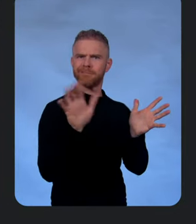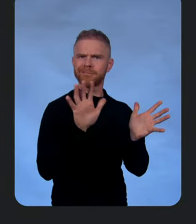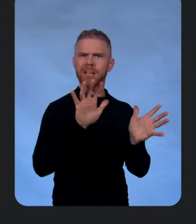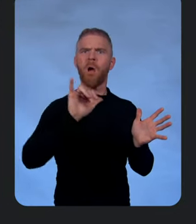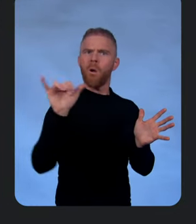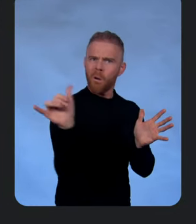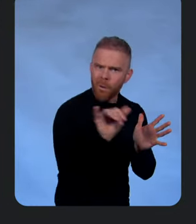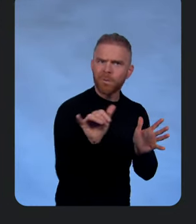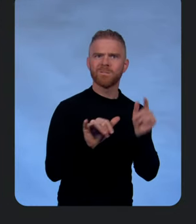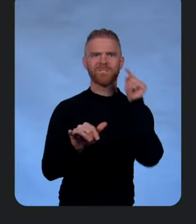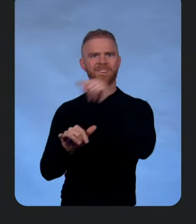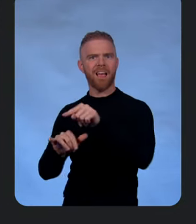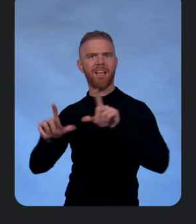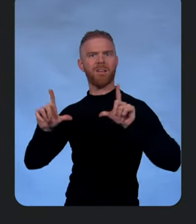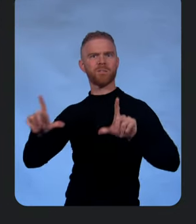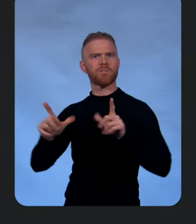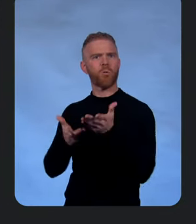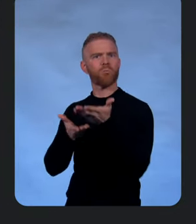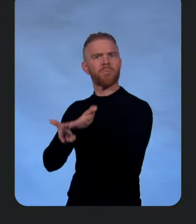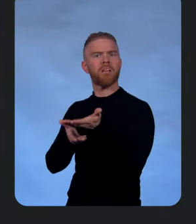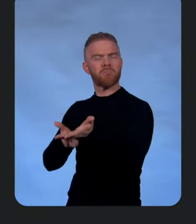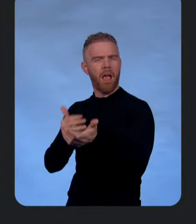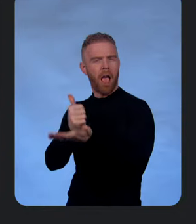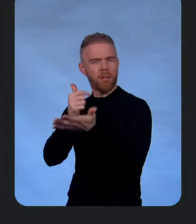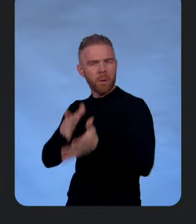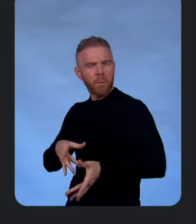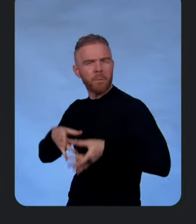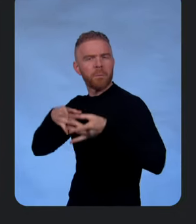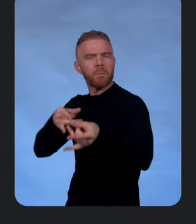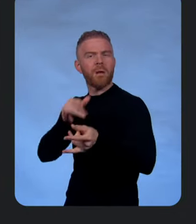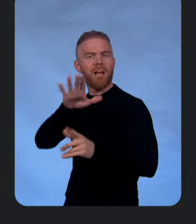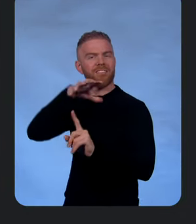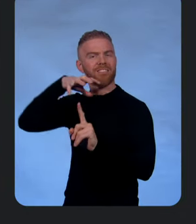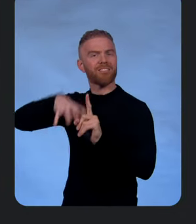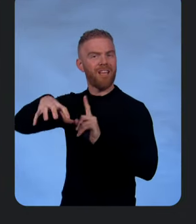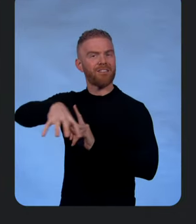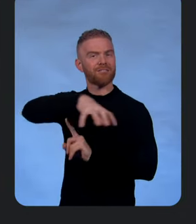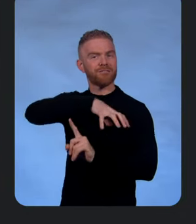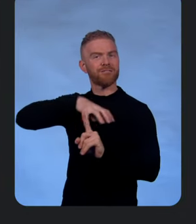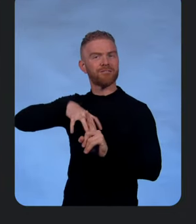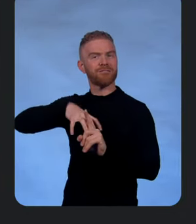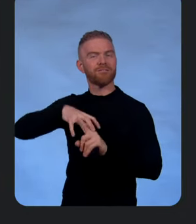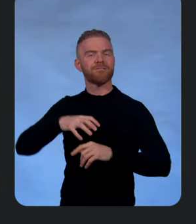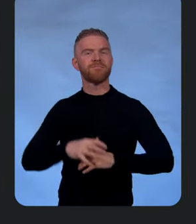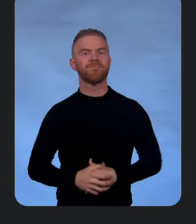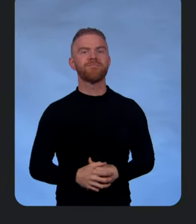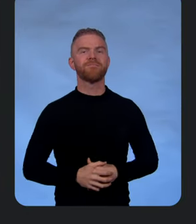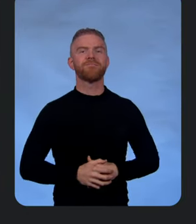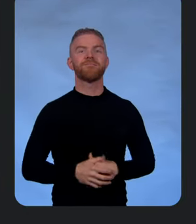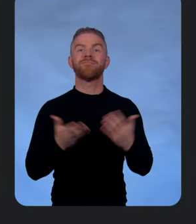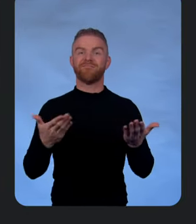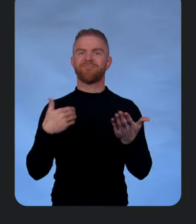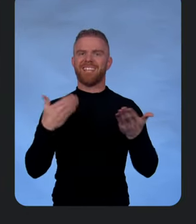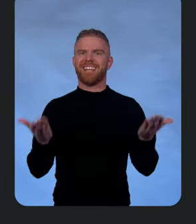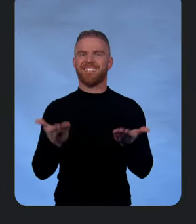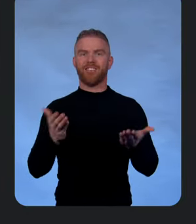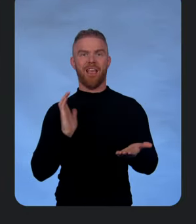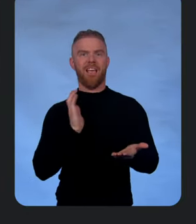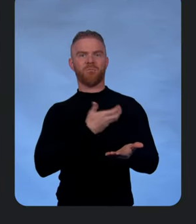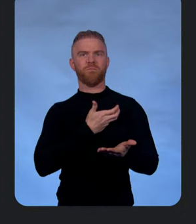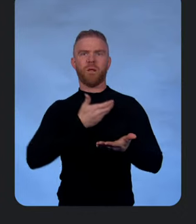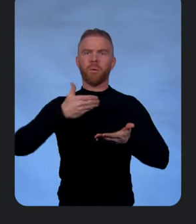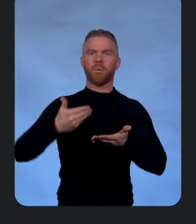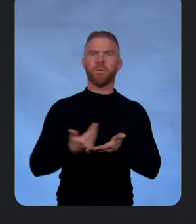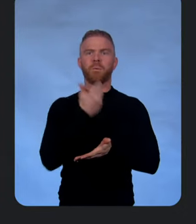but also in-console recommendation for optimizing your clusters. Here in this example, I'm at our new